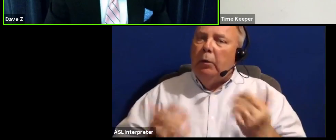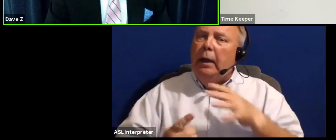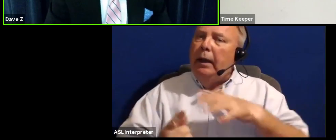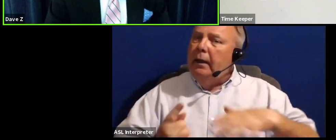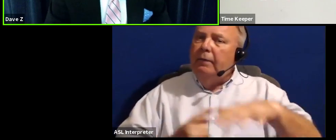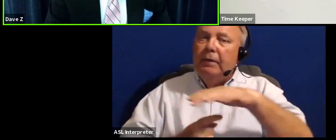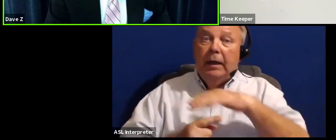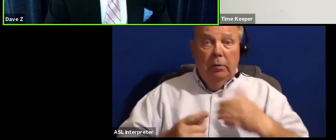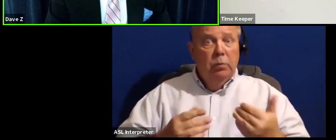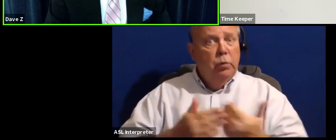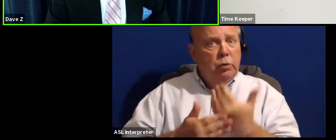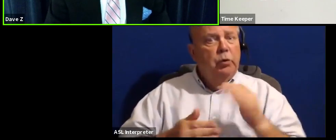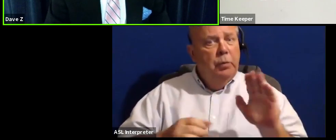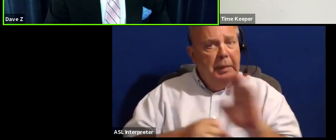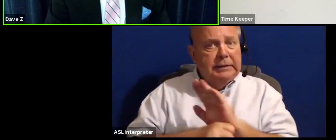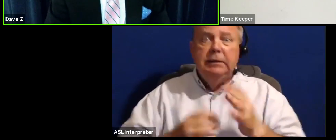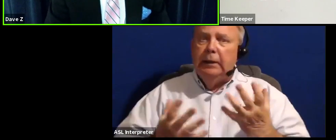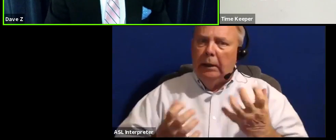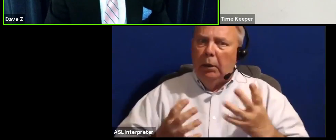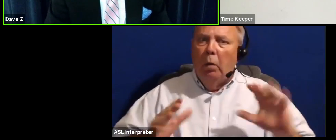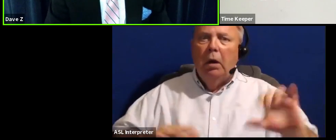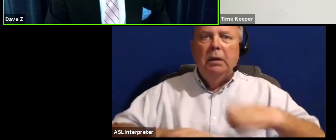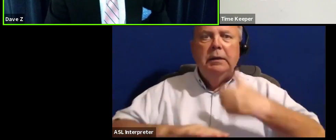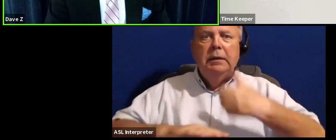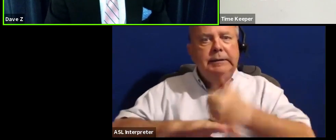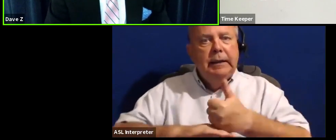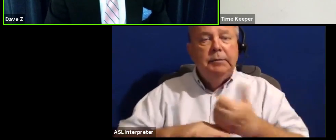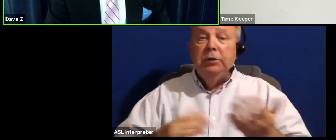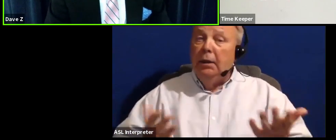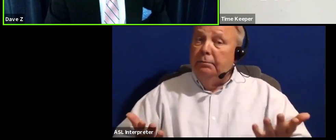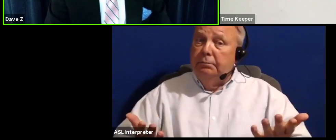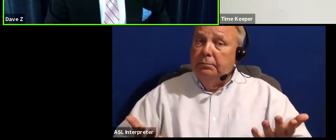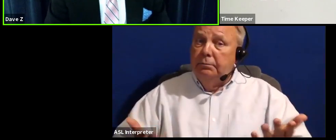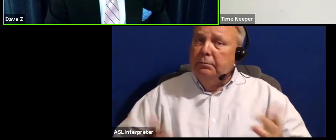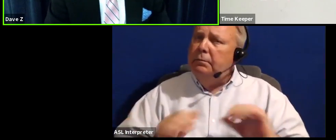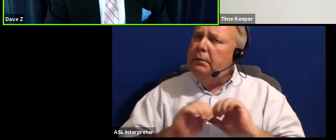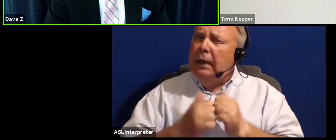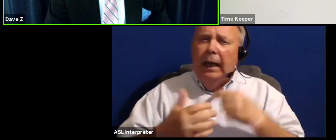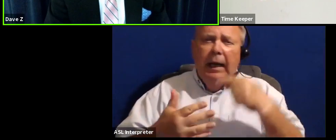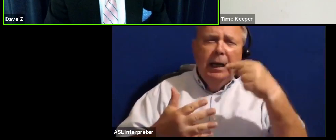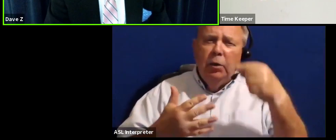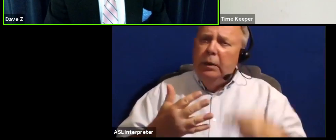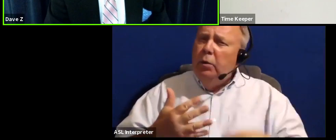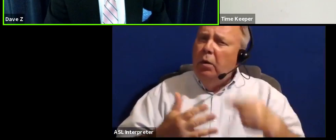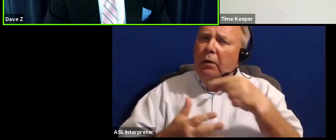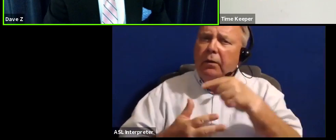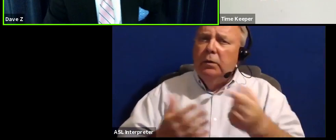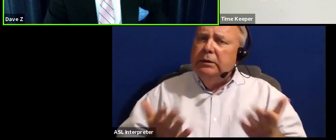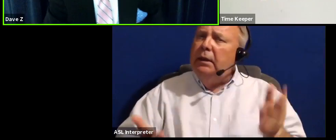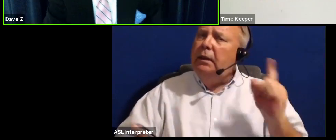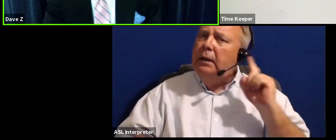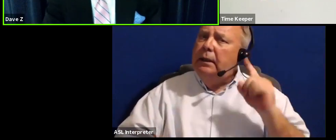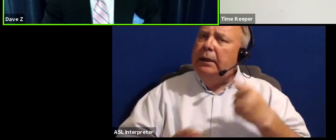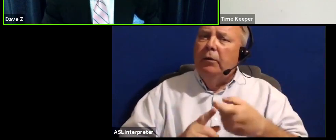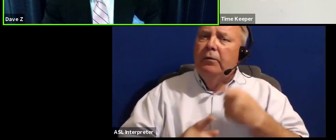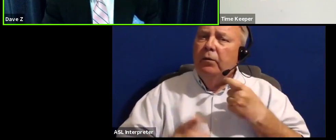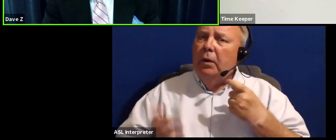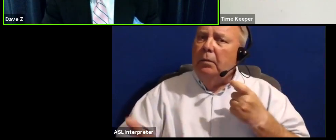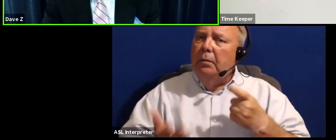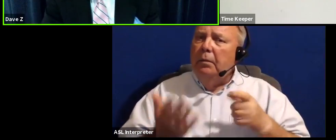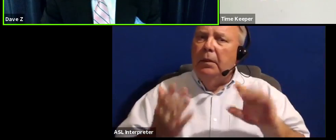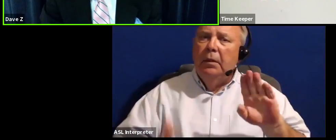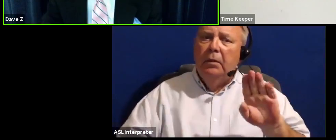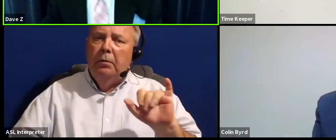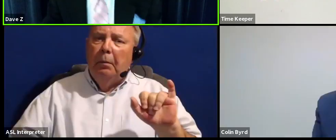new businesses want to set up shop? How do we do all those things? Let's hear from Mr.